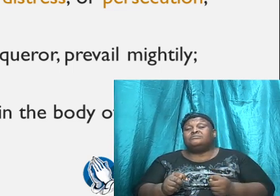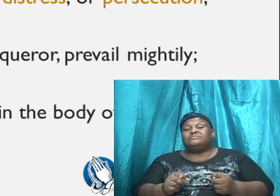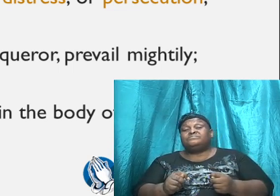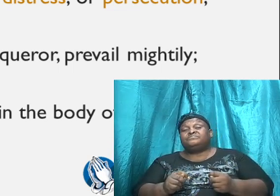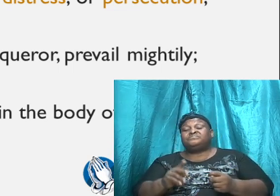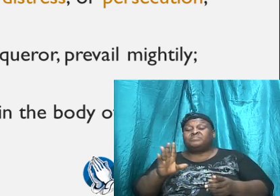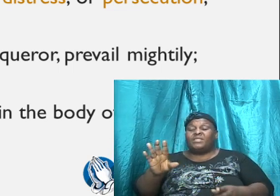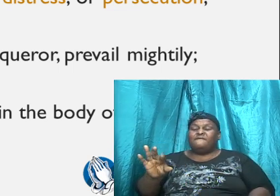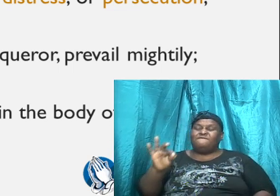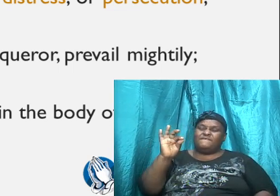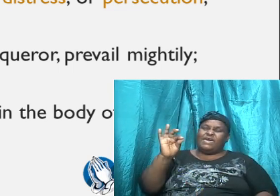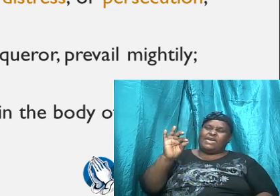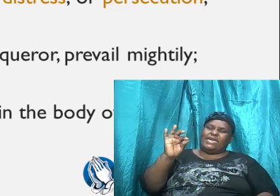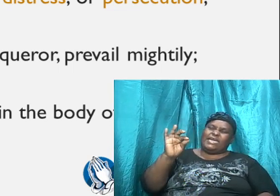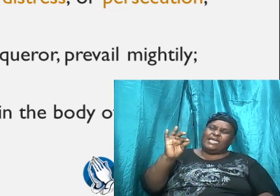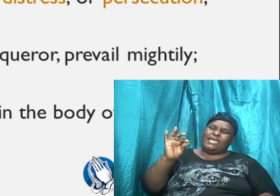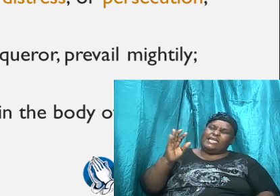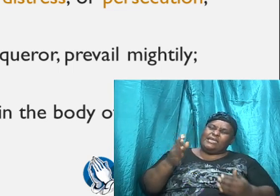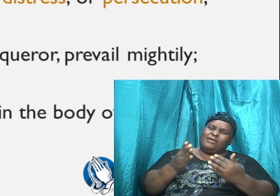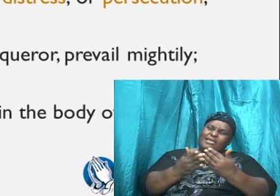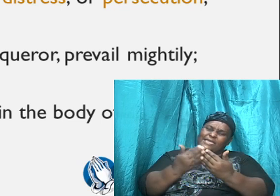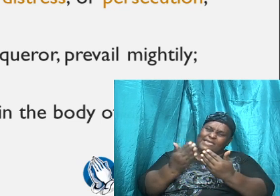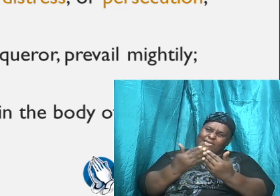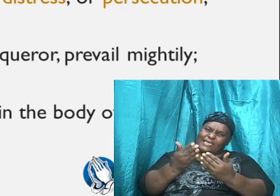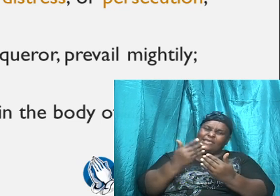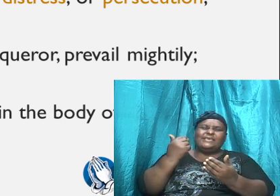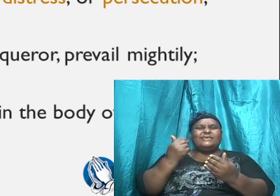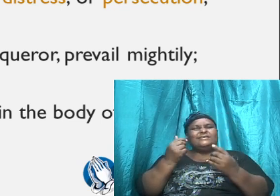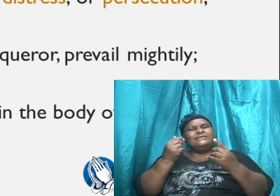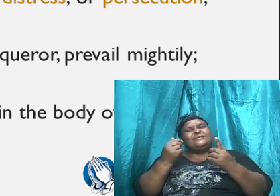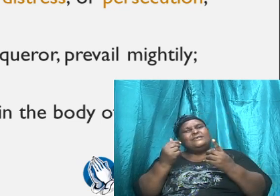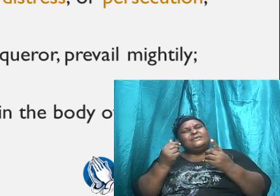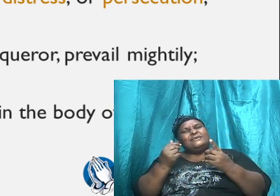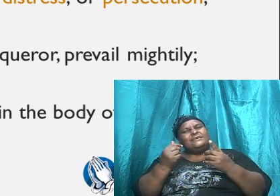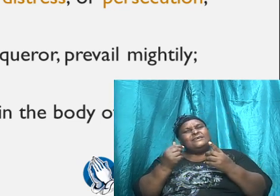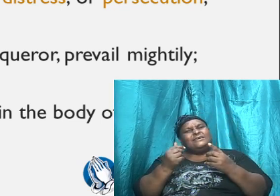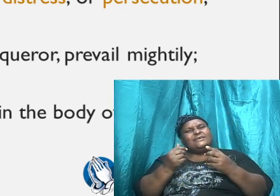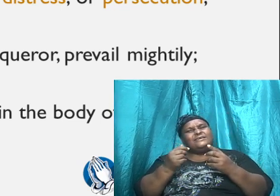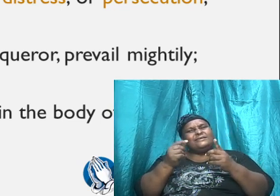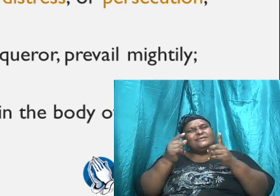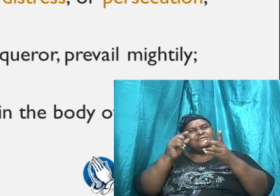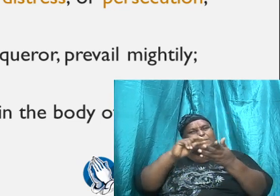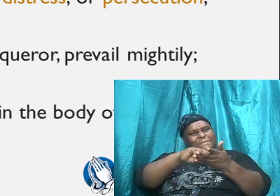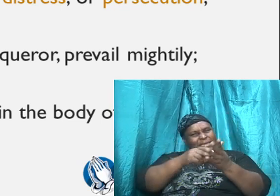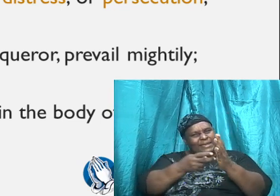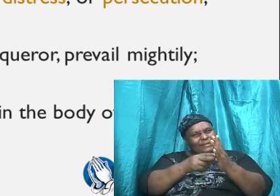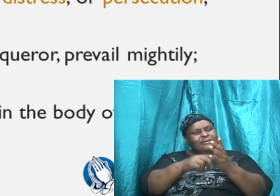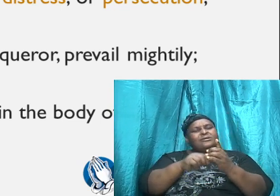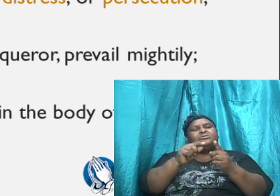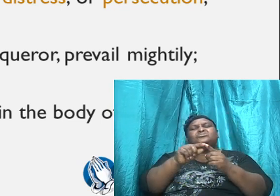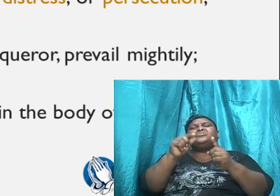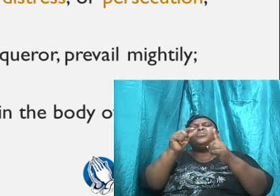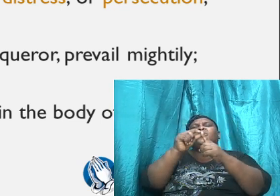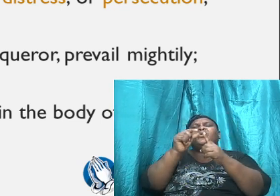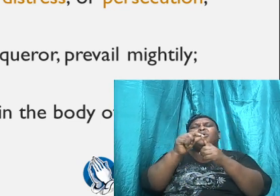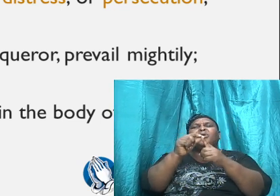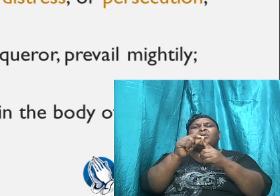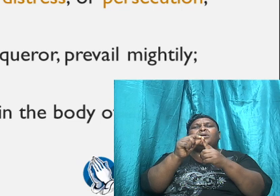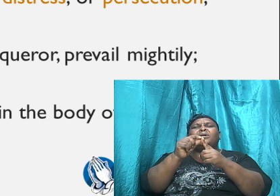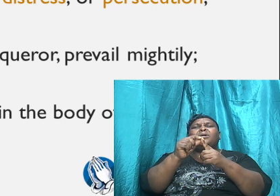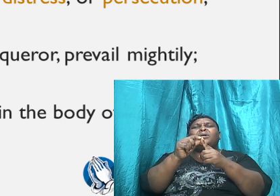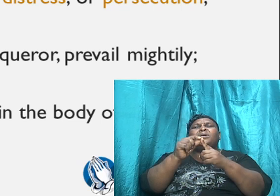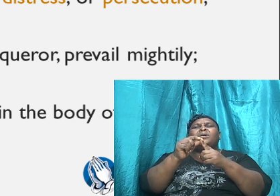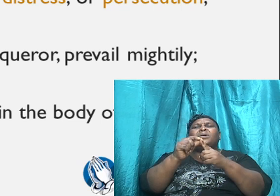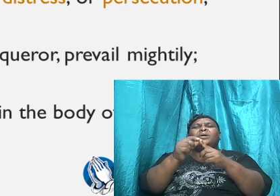find an equal phrase to the word, he had more than conquer to it,